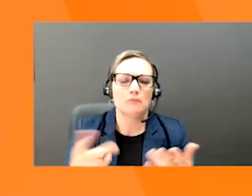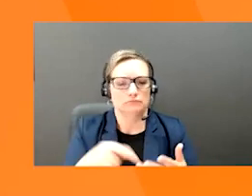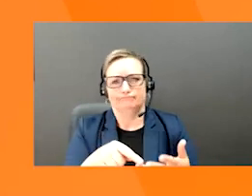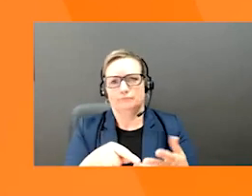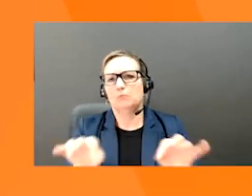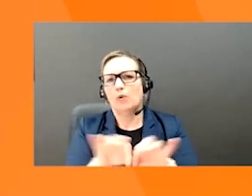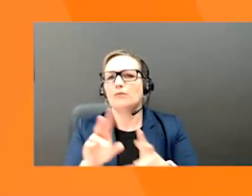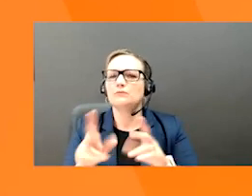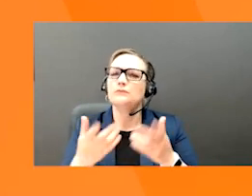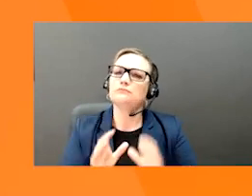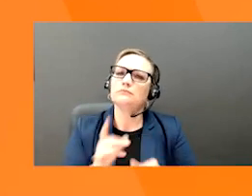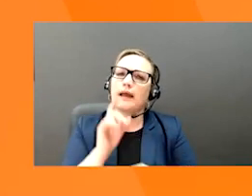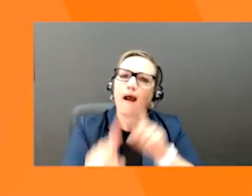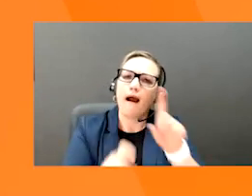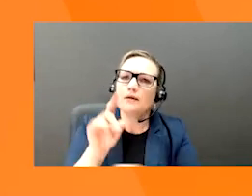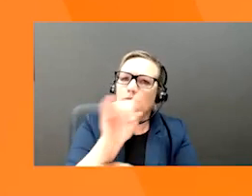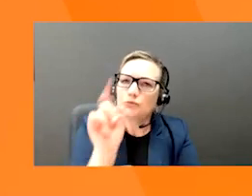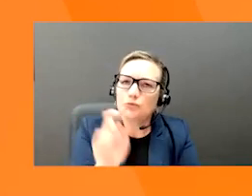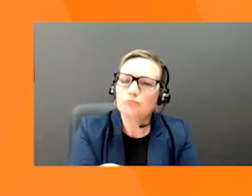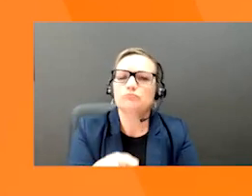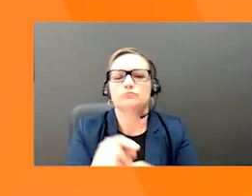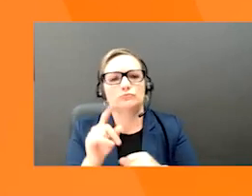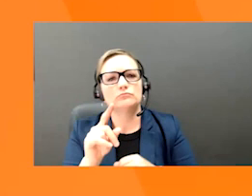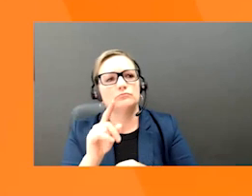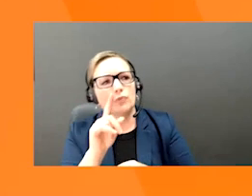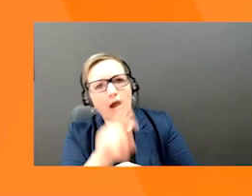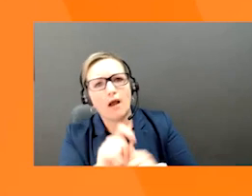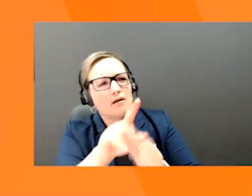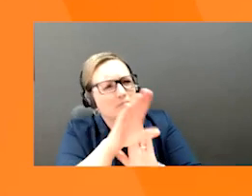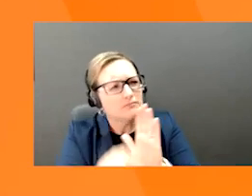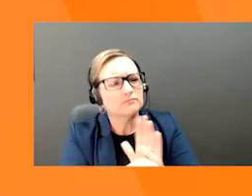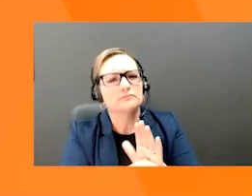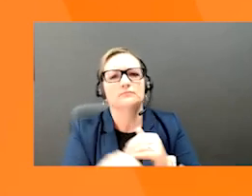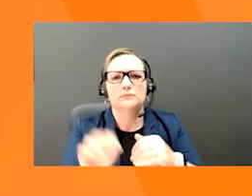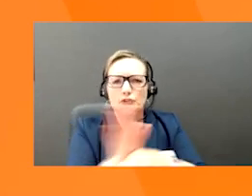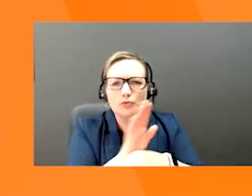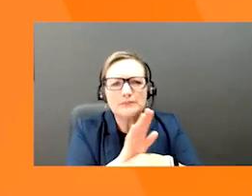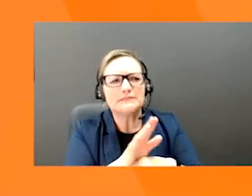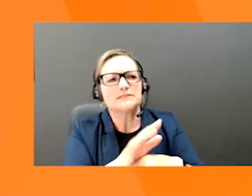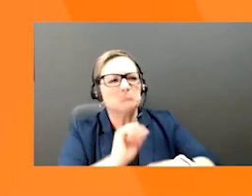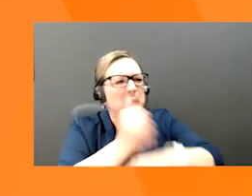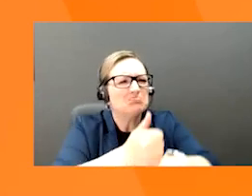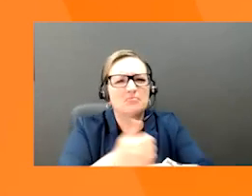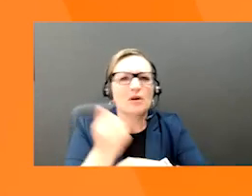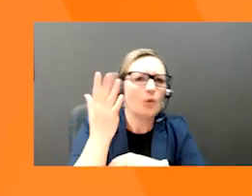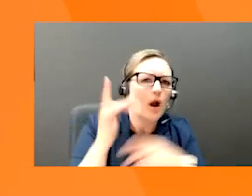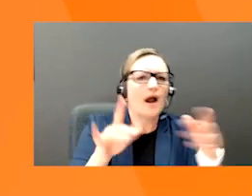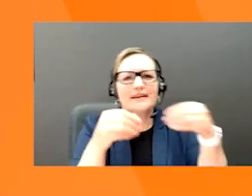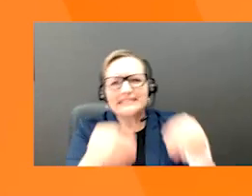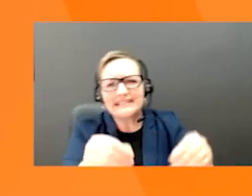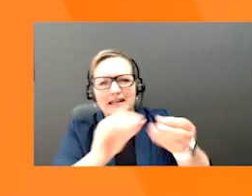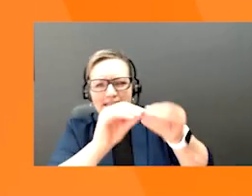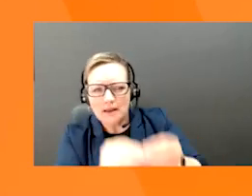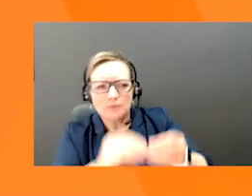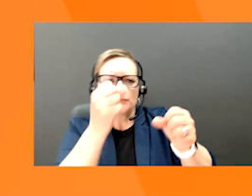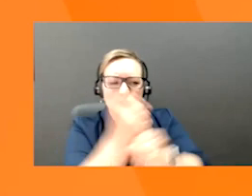important. You'll be asked about details about your background, your sales, your business, your history and all of the numbers. Retail buyers are